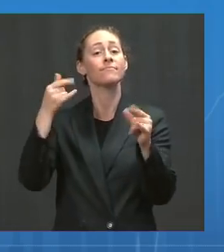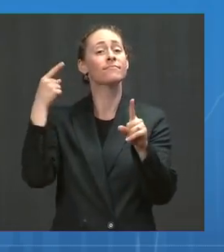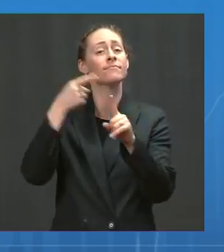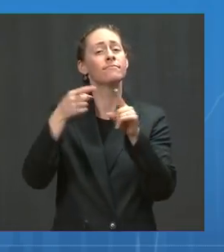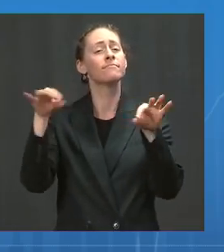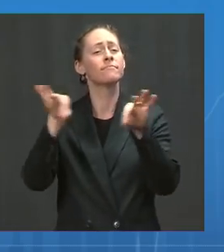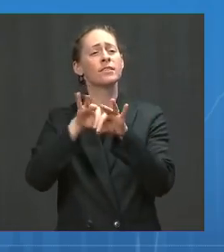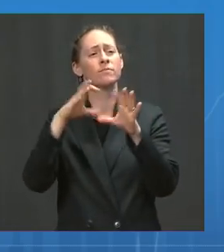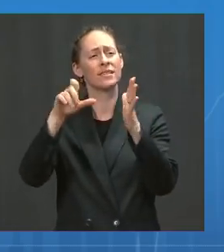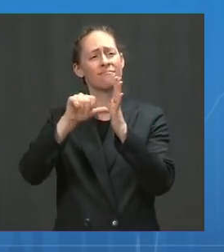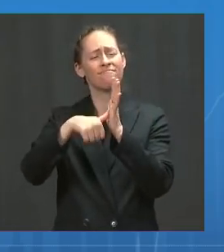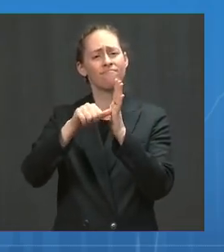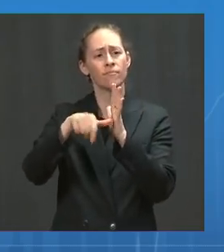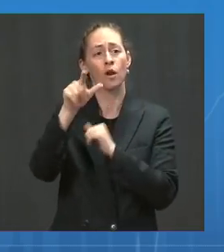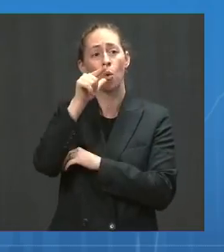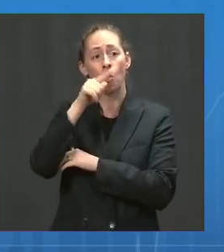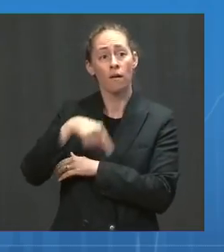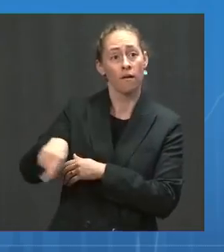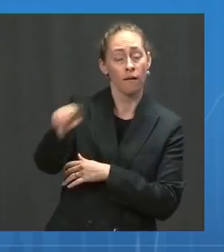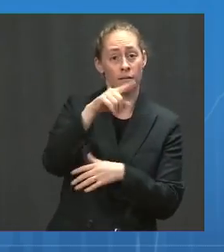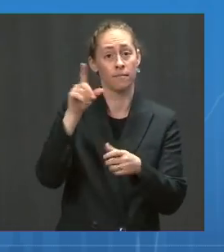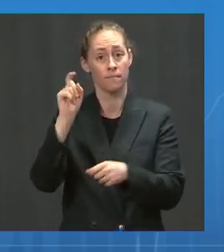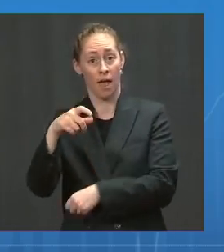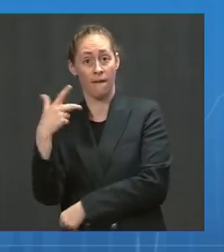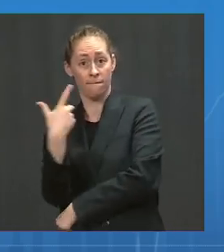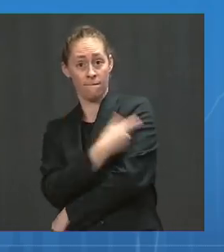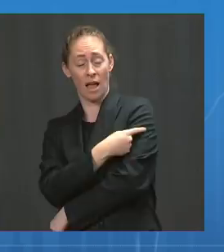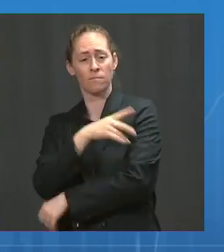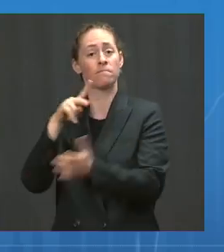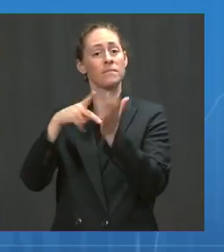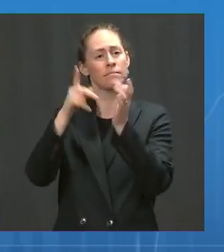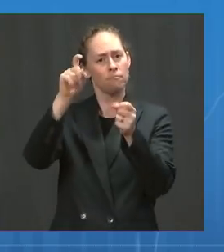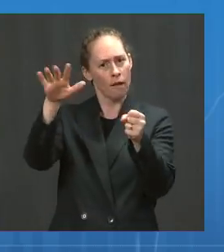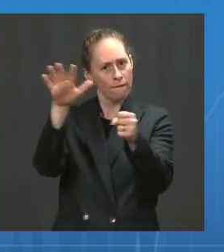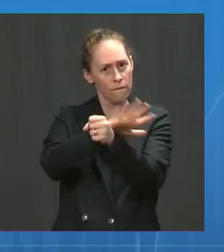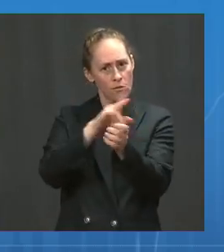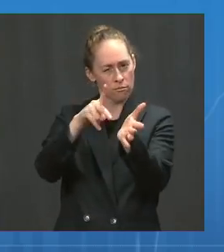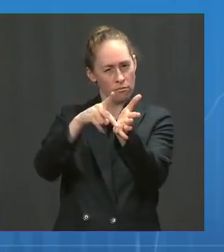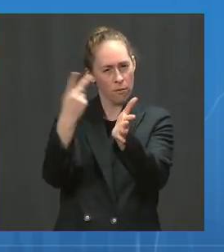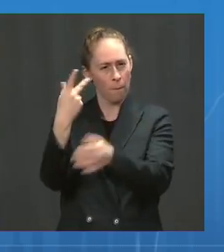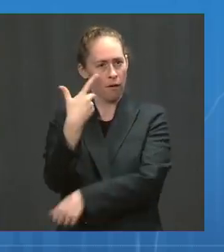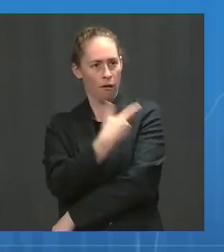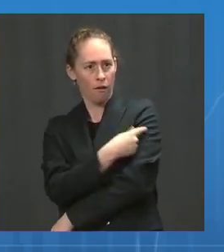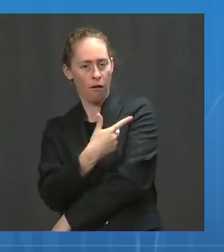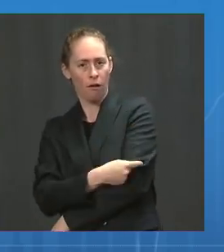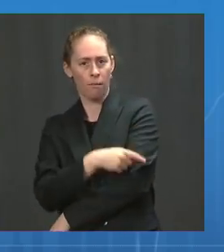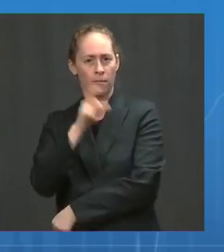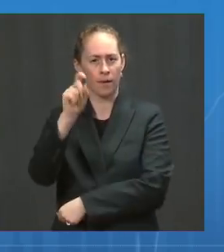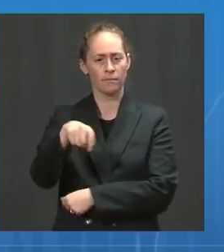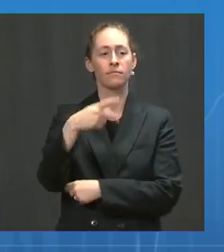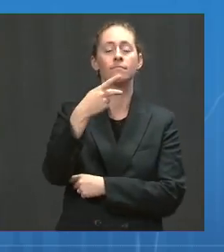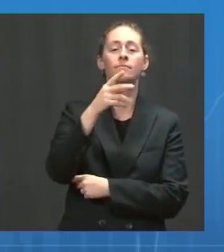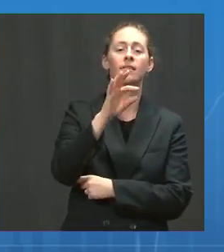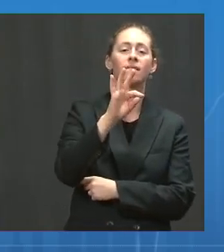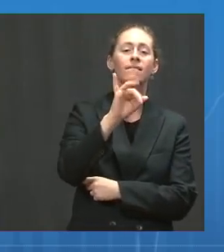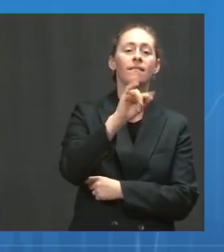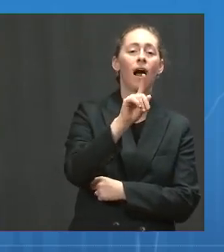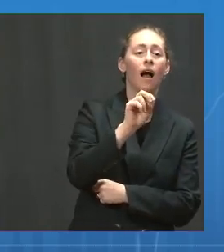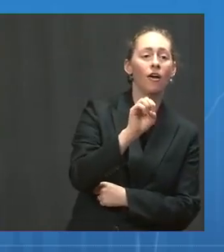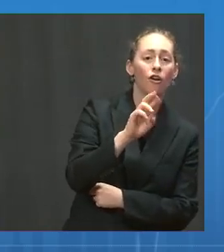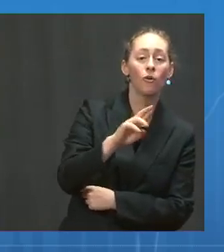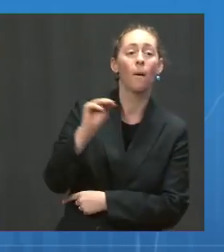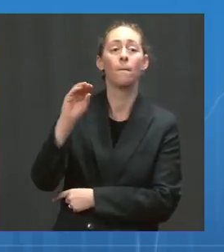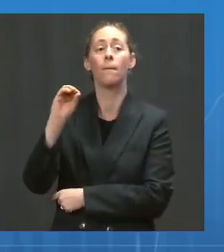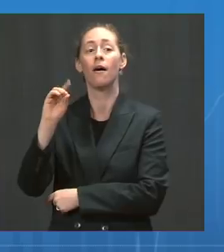vaccinated. I want to reiterate that people who got the Pfizer and Moderna vaccines are most effective, especially